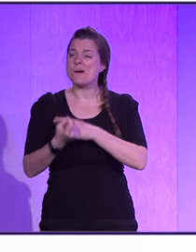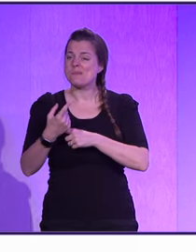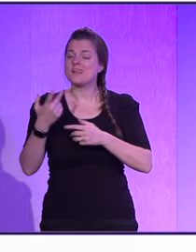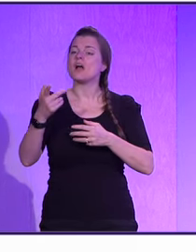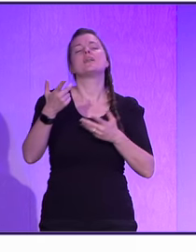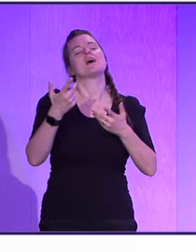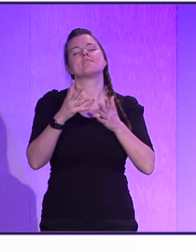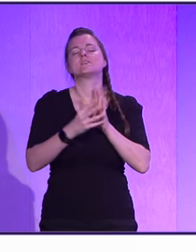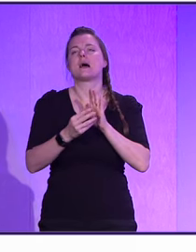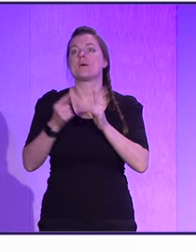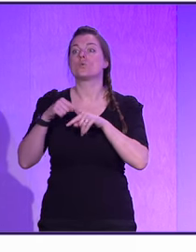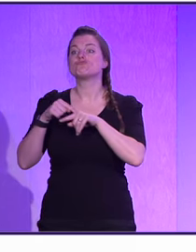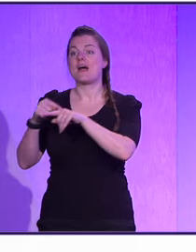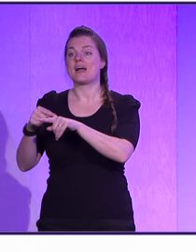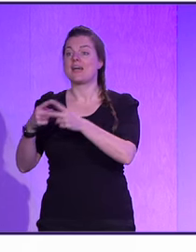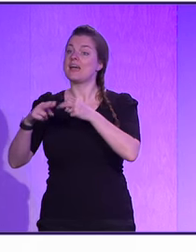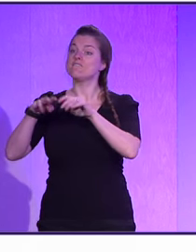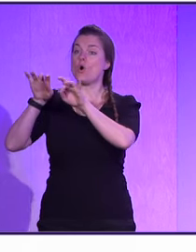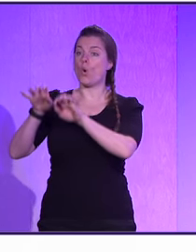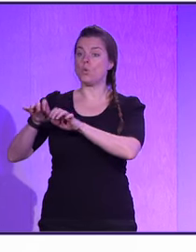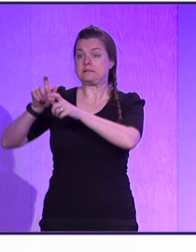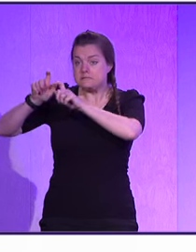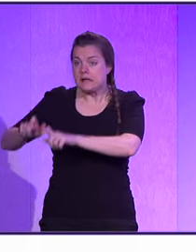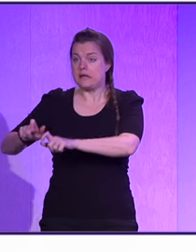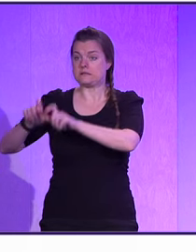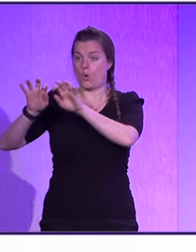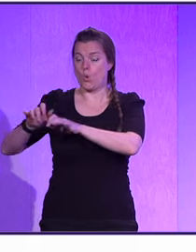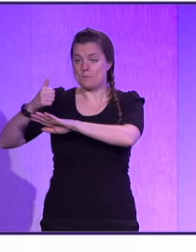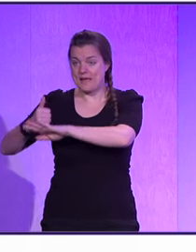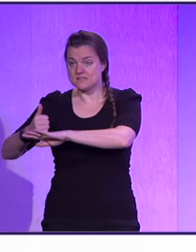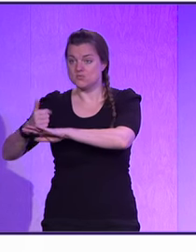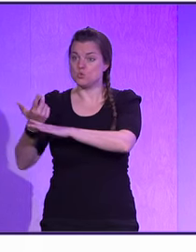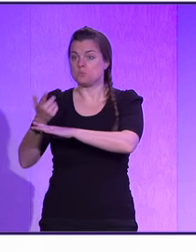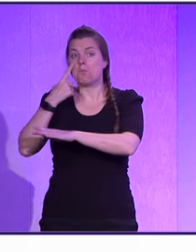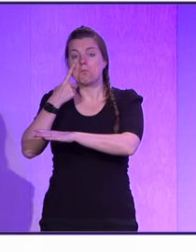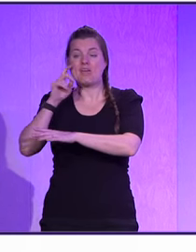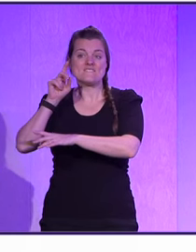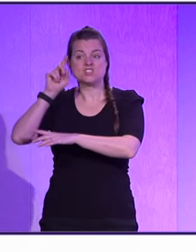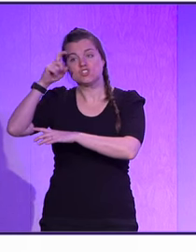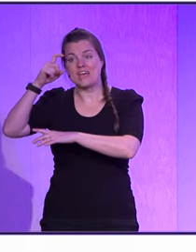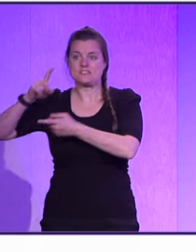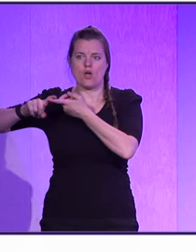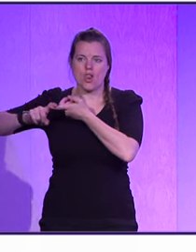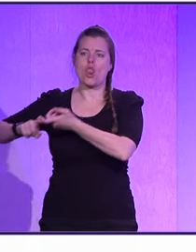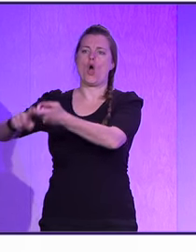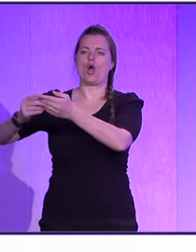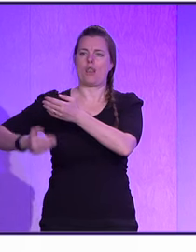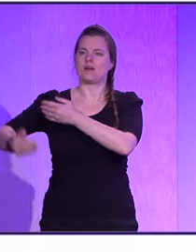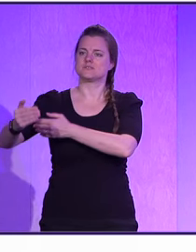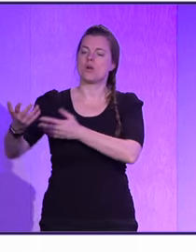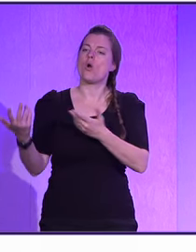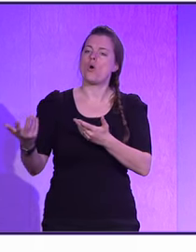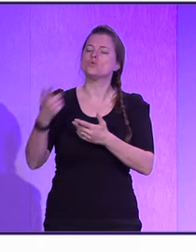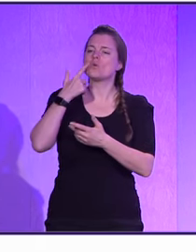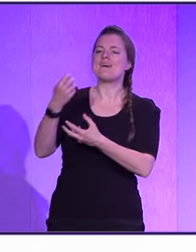tracks whether code stays in your code base to see whether their suggestions actually are long-lasting. So, they get feedback on